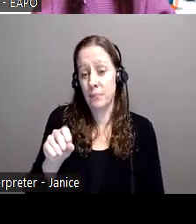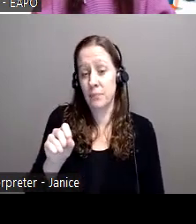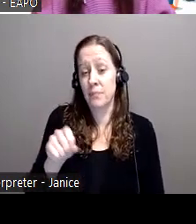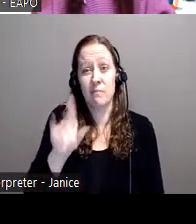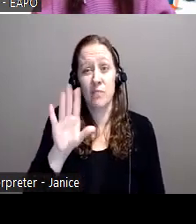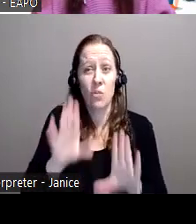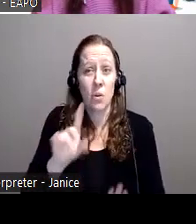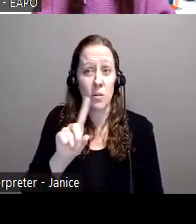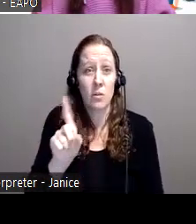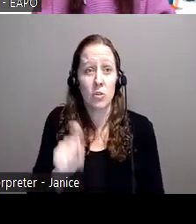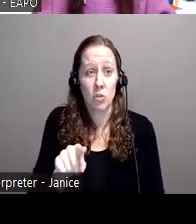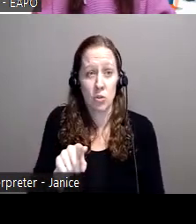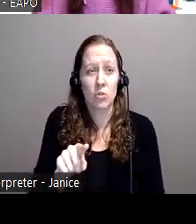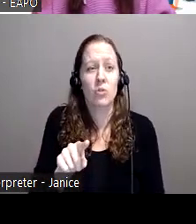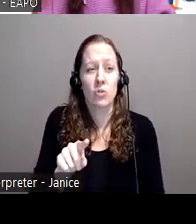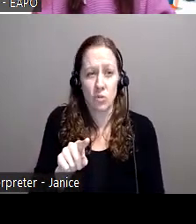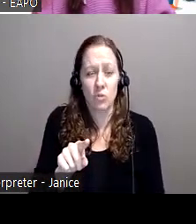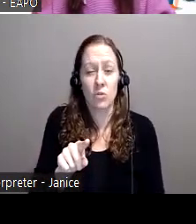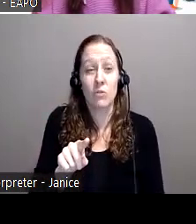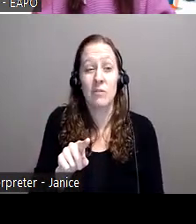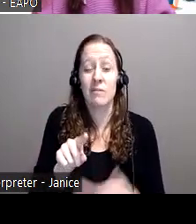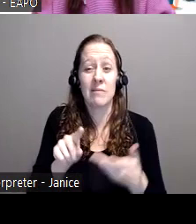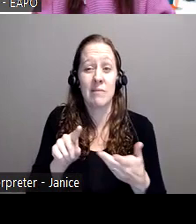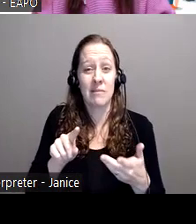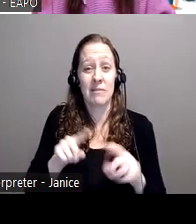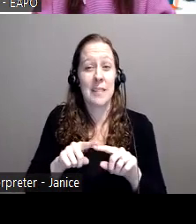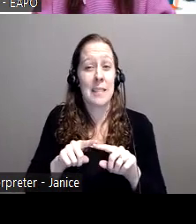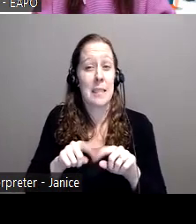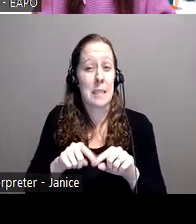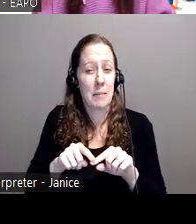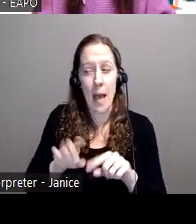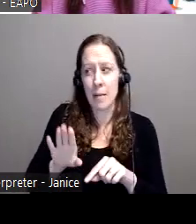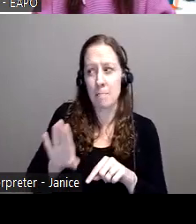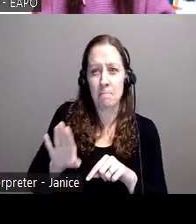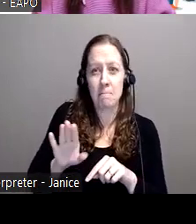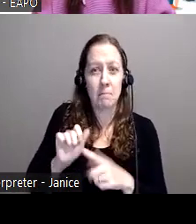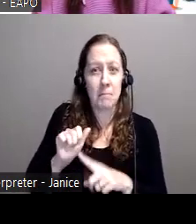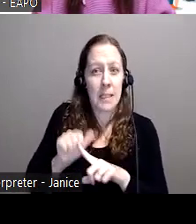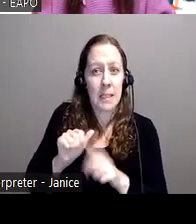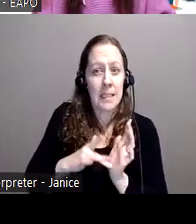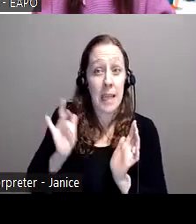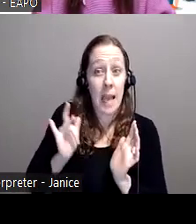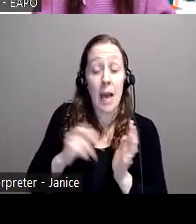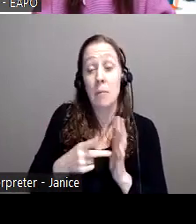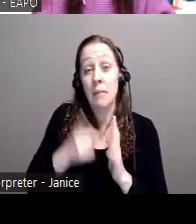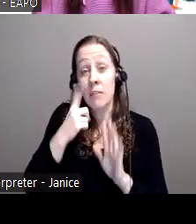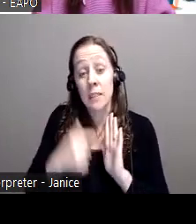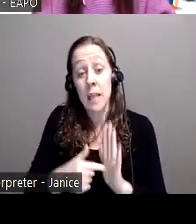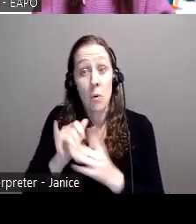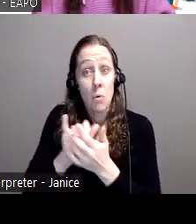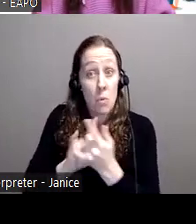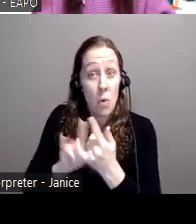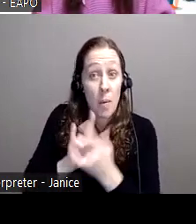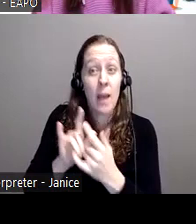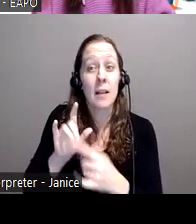a great question. Um, so that, that really depends on what type of scam that they're dealing with. So if they're dealing with, like, you you mentioned romance and there, there are